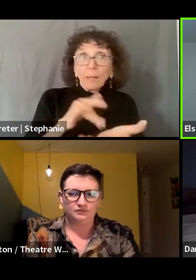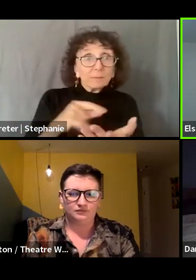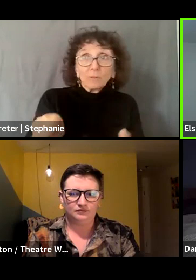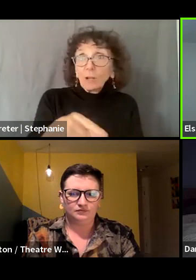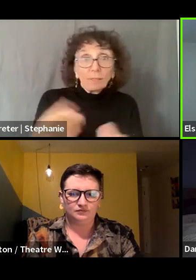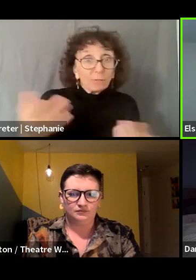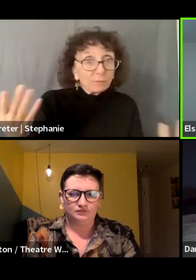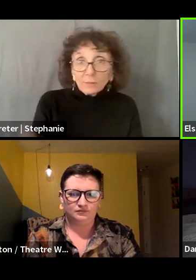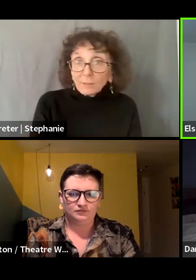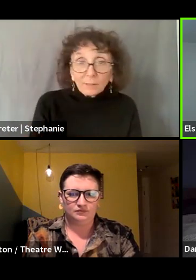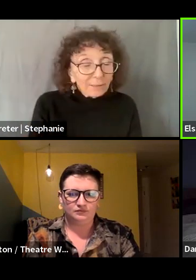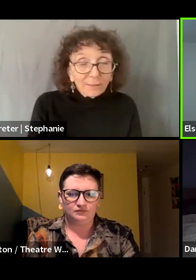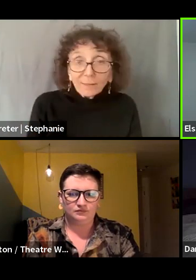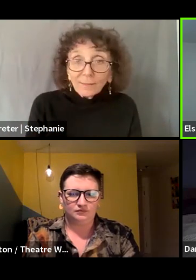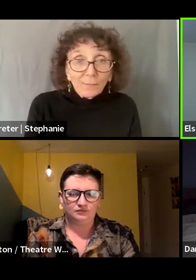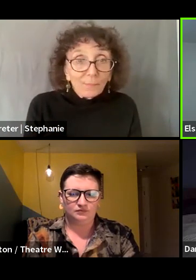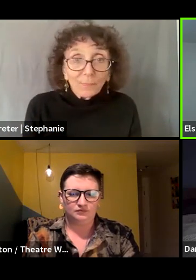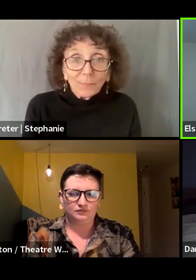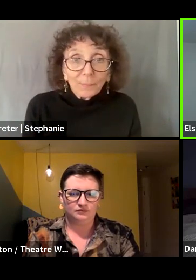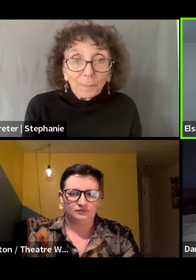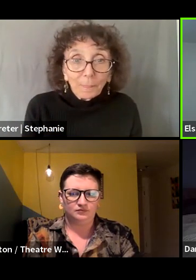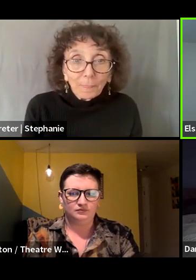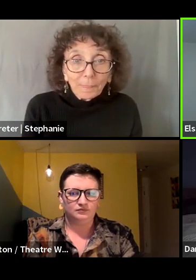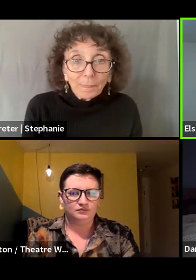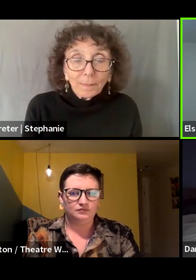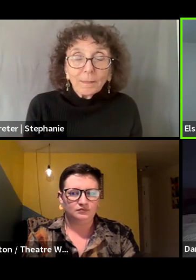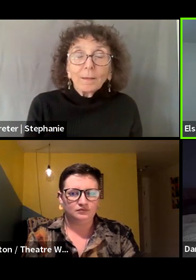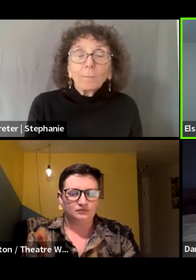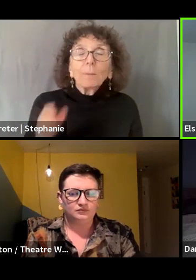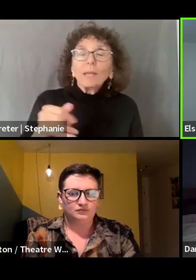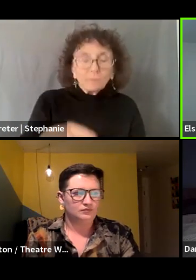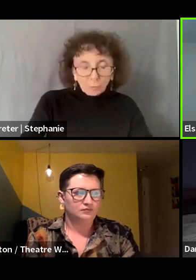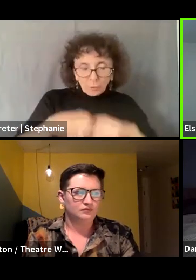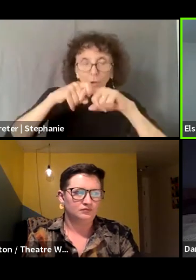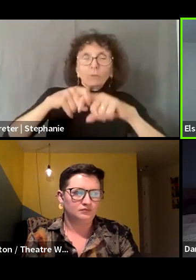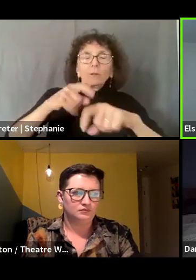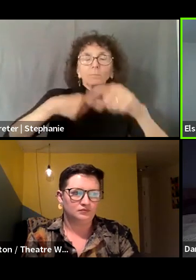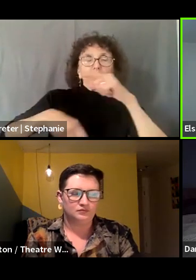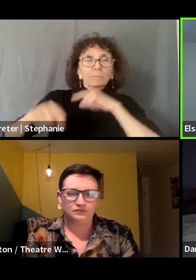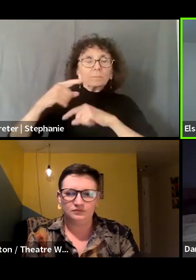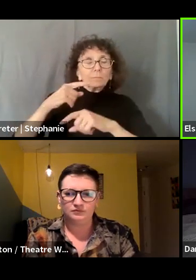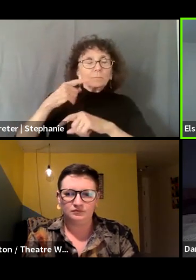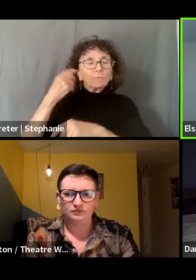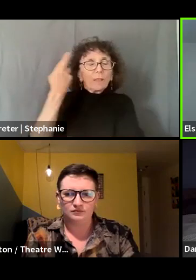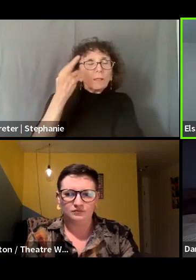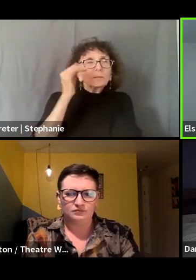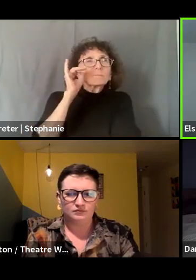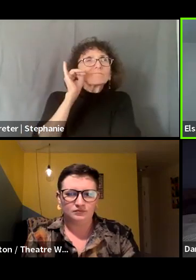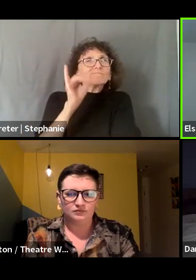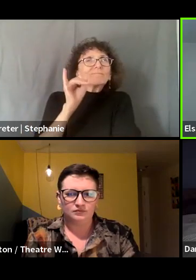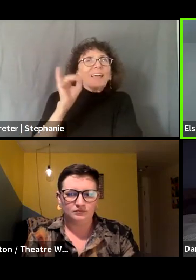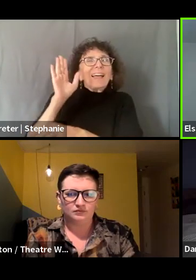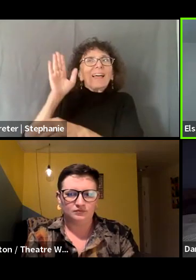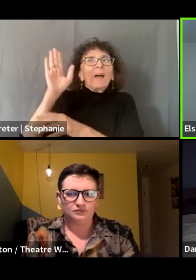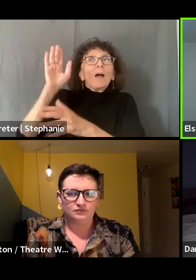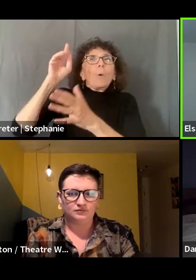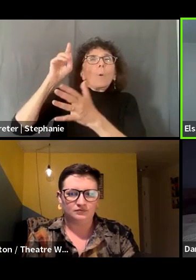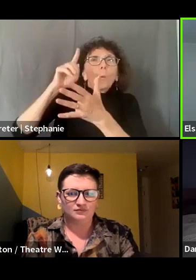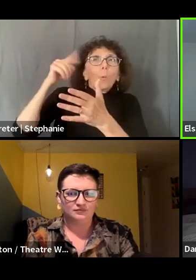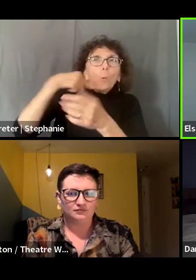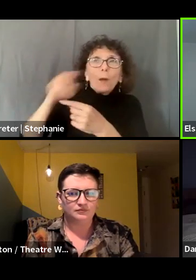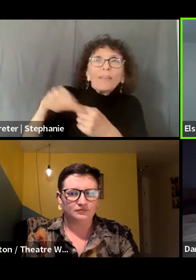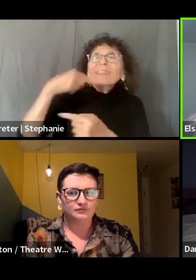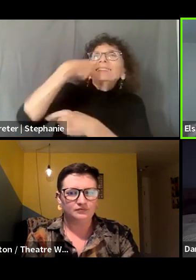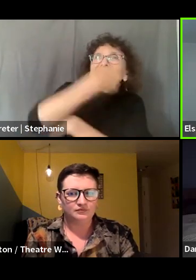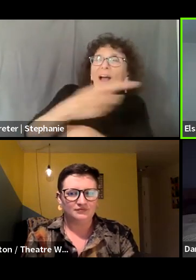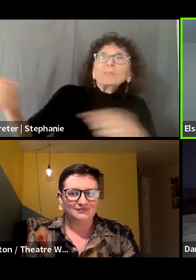so like taking in those things and like hearing the story when it's told to you and hearing